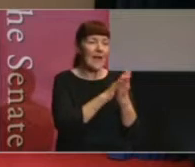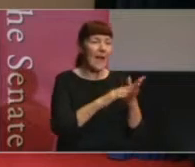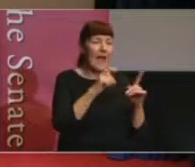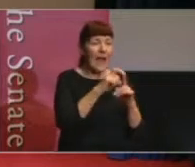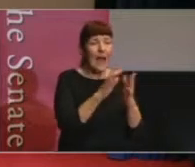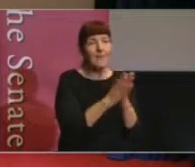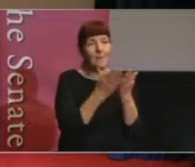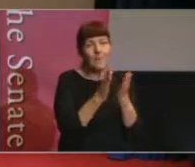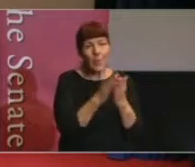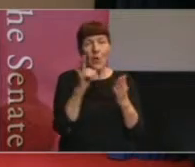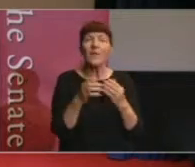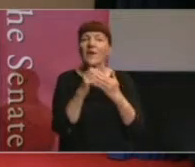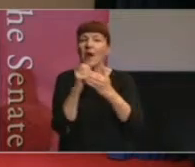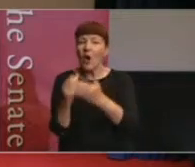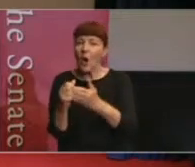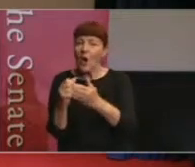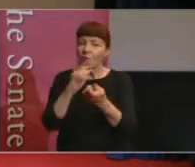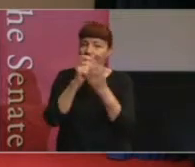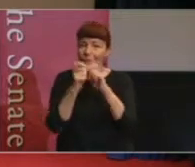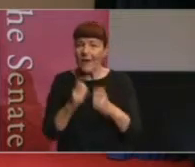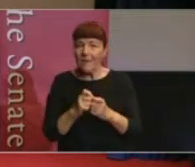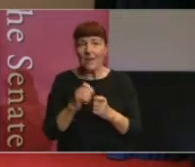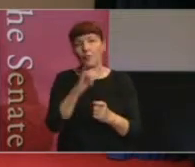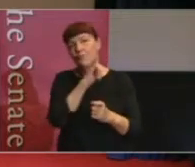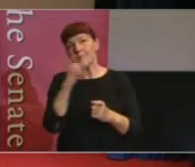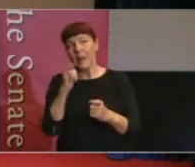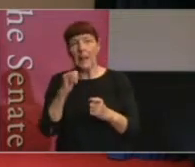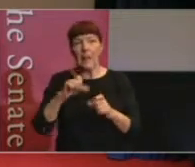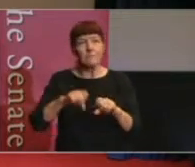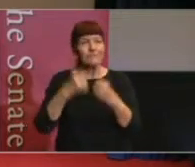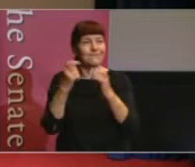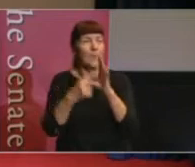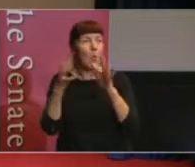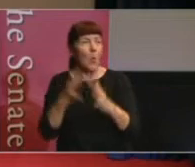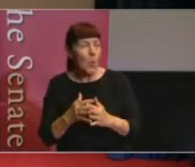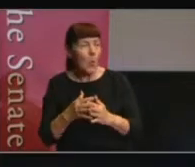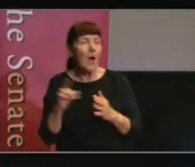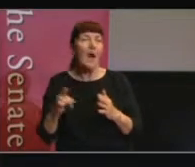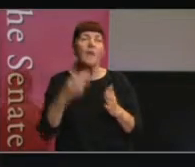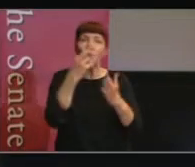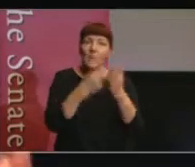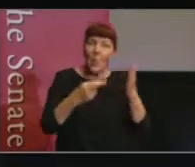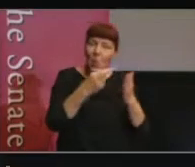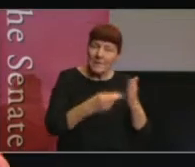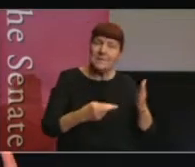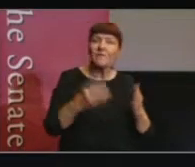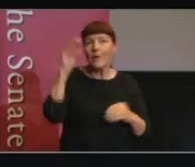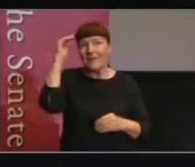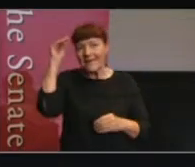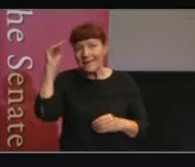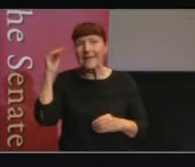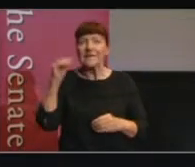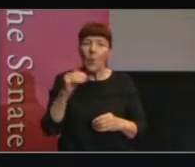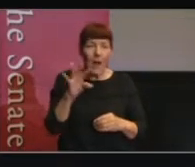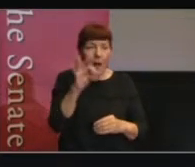framing criminal offences, the drafting directions, the annual reports of the committee. We're getting little nuggets